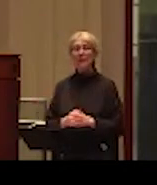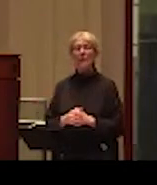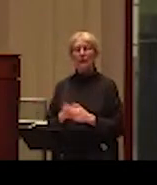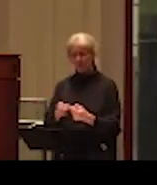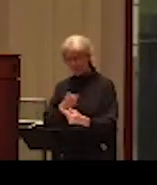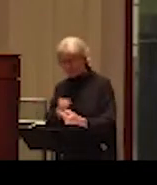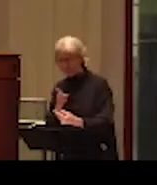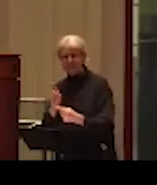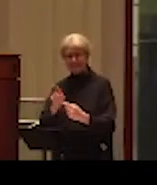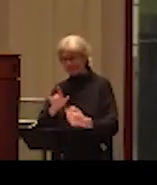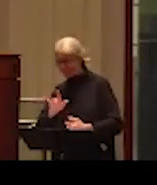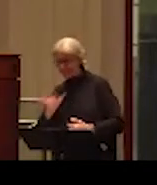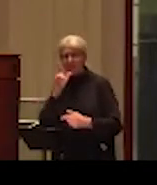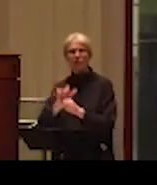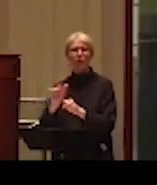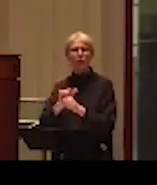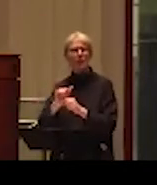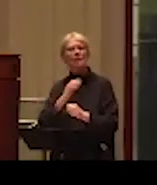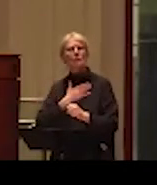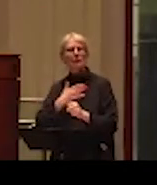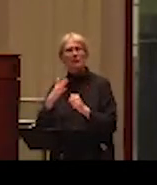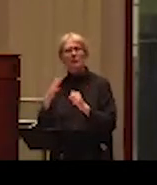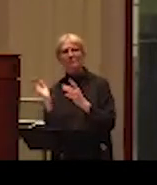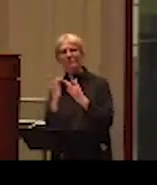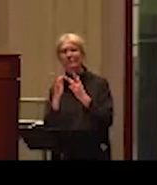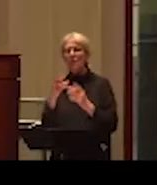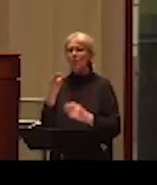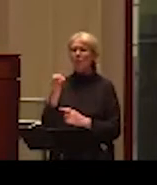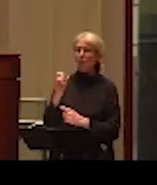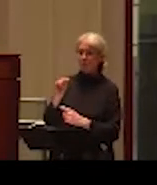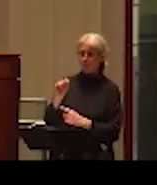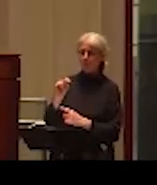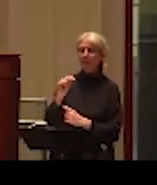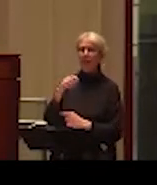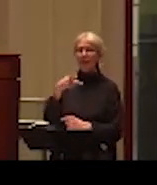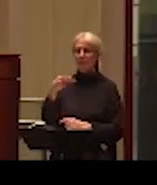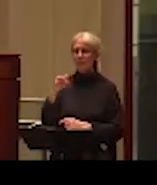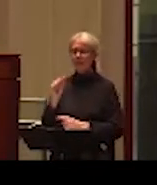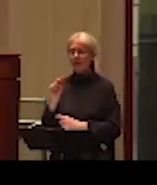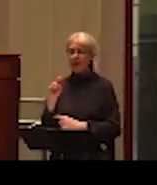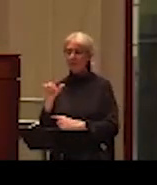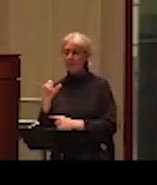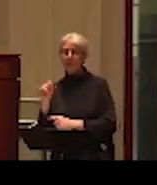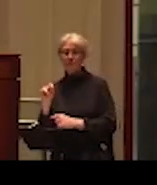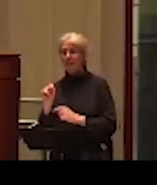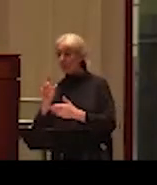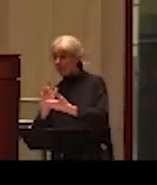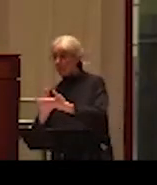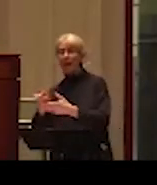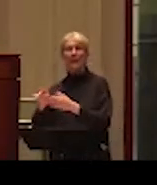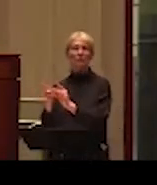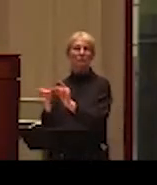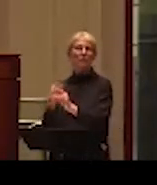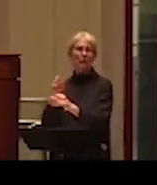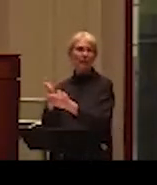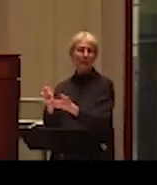or have any other technical issues, please message hosts and panelists and someone will assist you. Uh, there will also be a